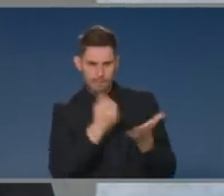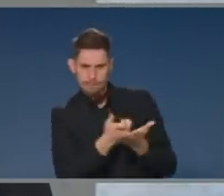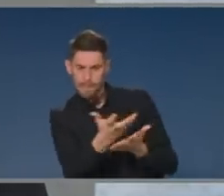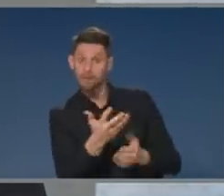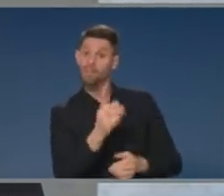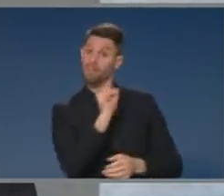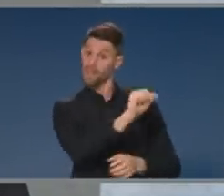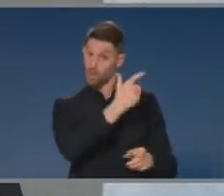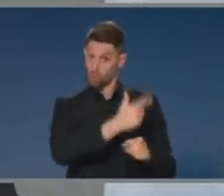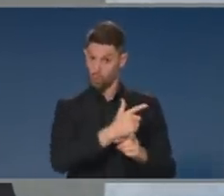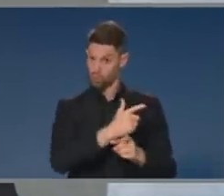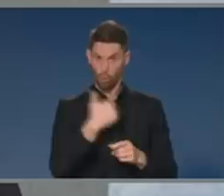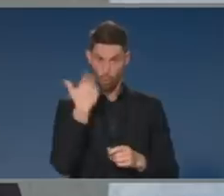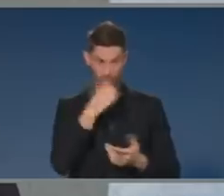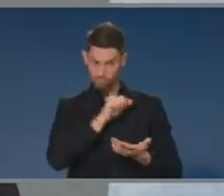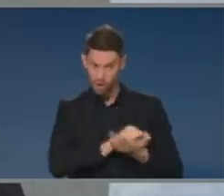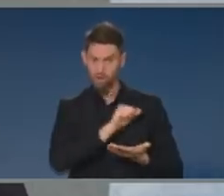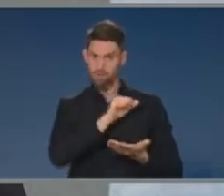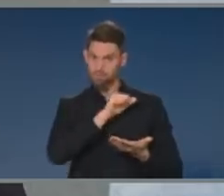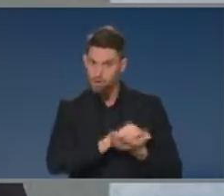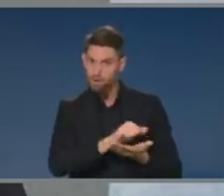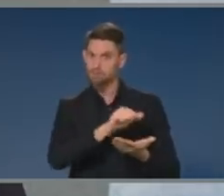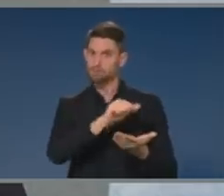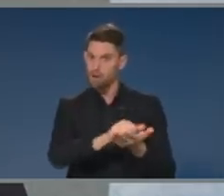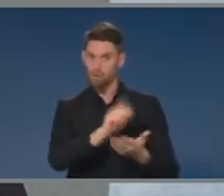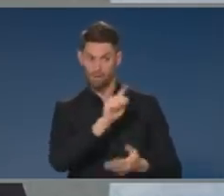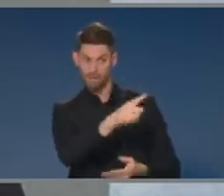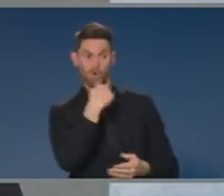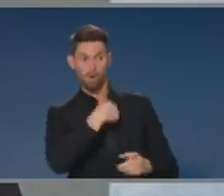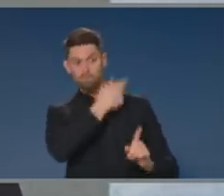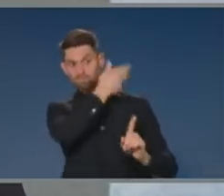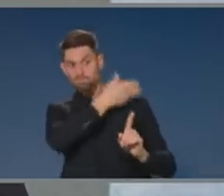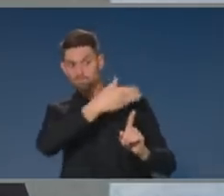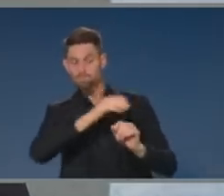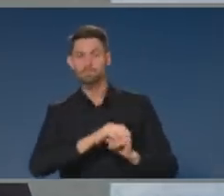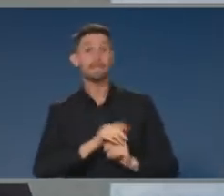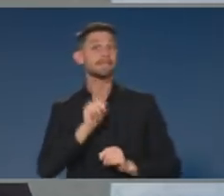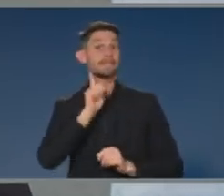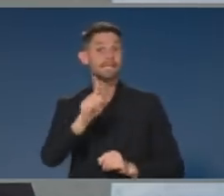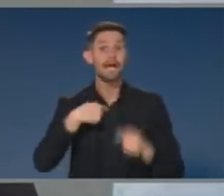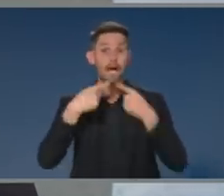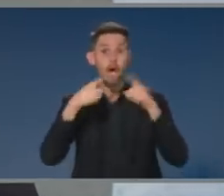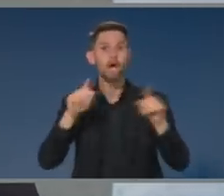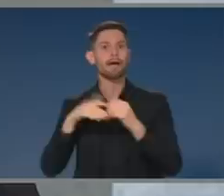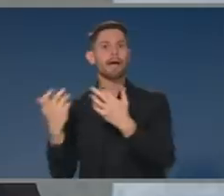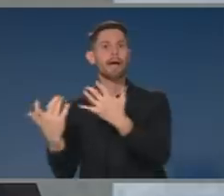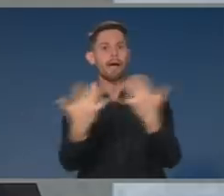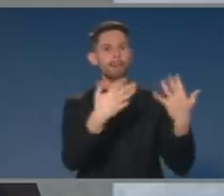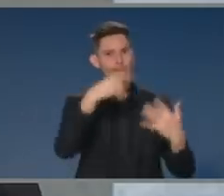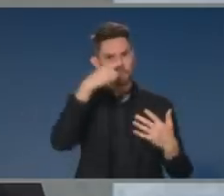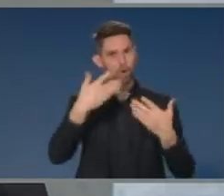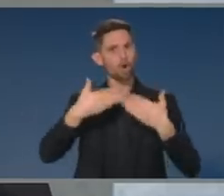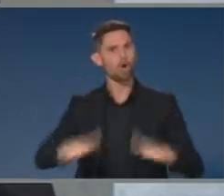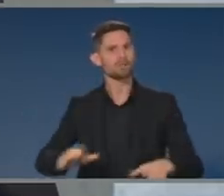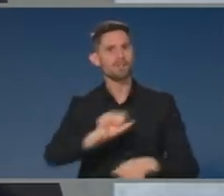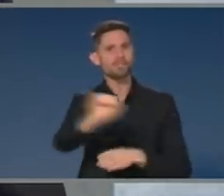quite accurate. And as we said yesterday, mean, while the headline figure on unemployment was obviously